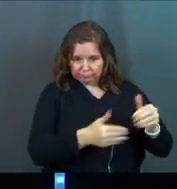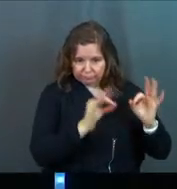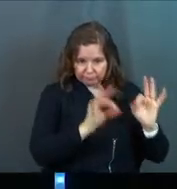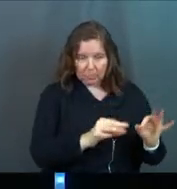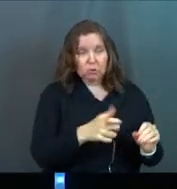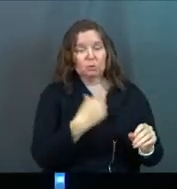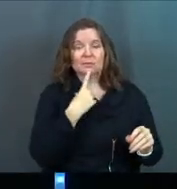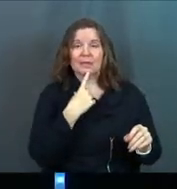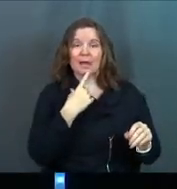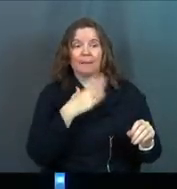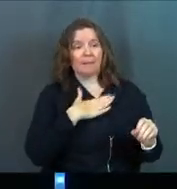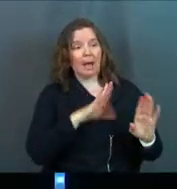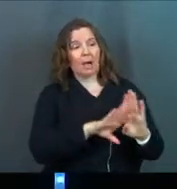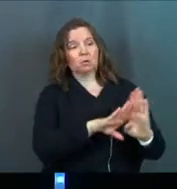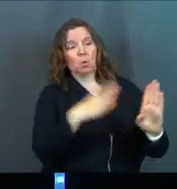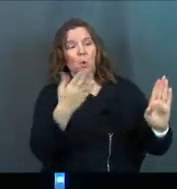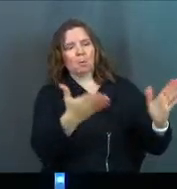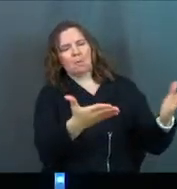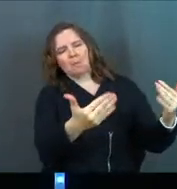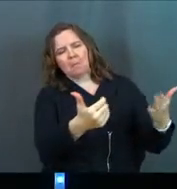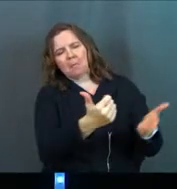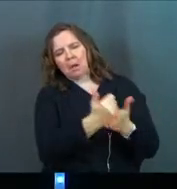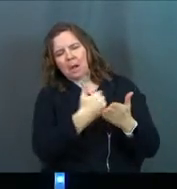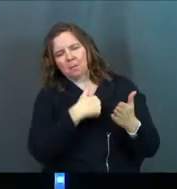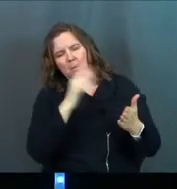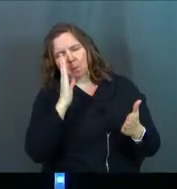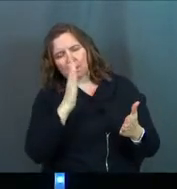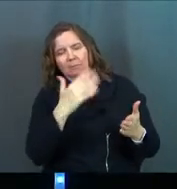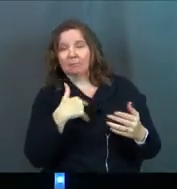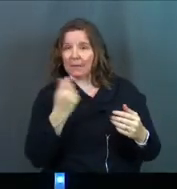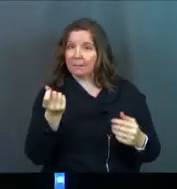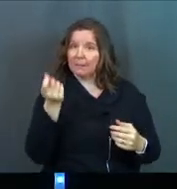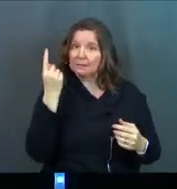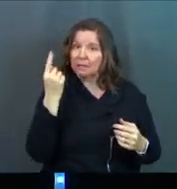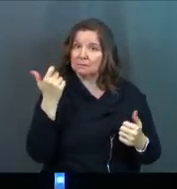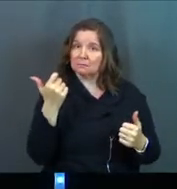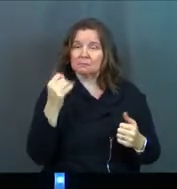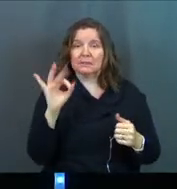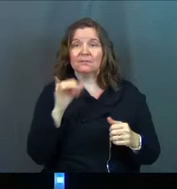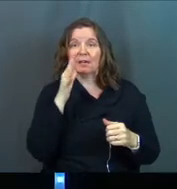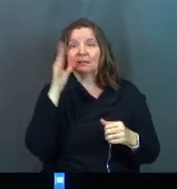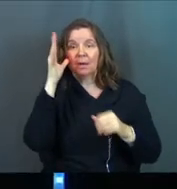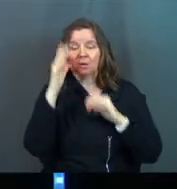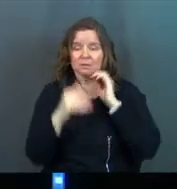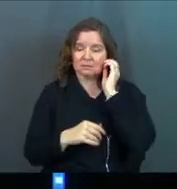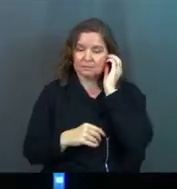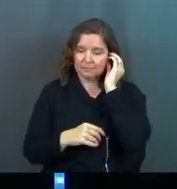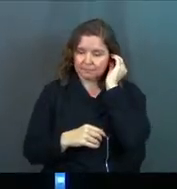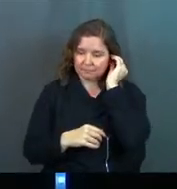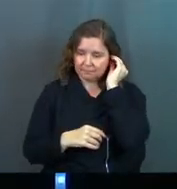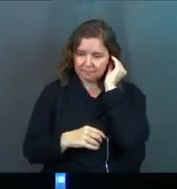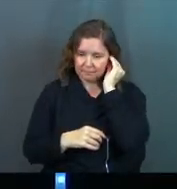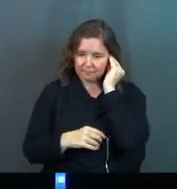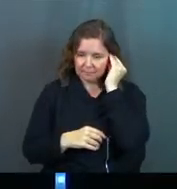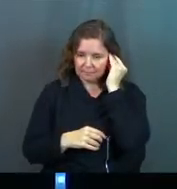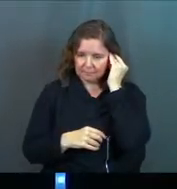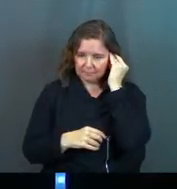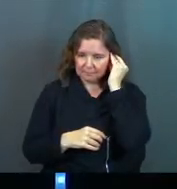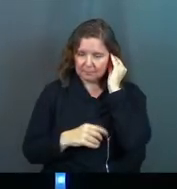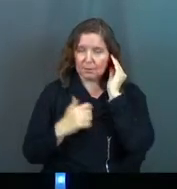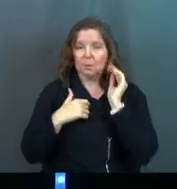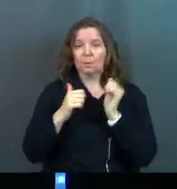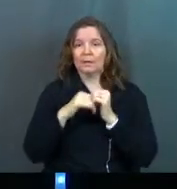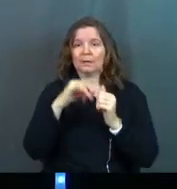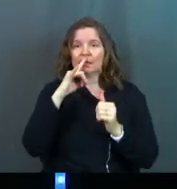right? You should say, my door's always open, right? Like, that makes sense. Even as parents with your kids, again, another